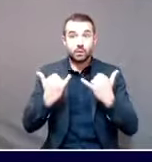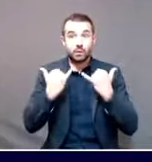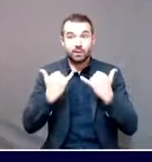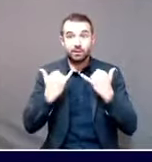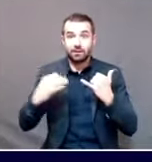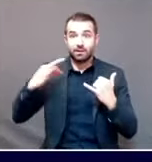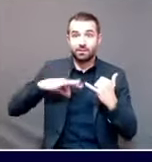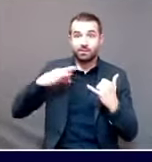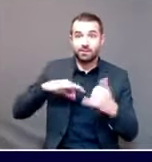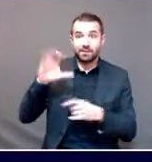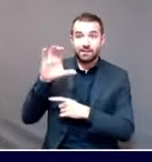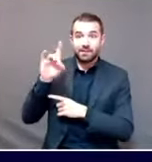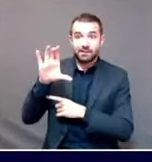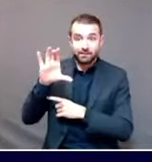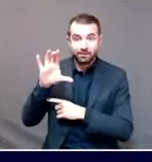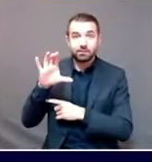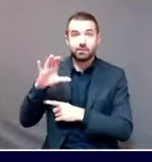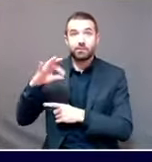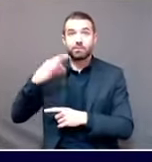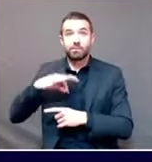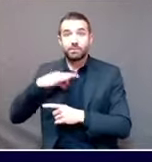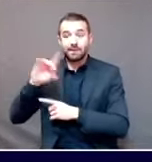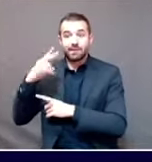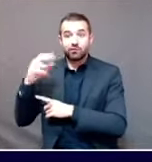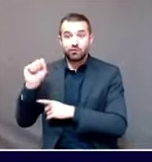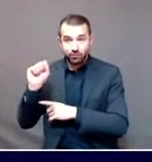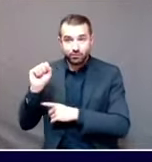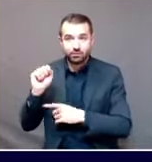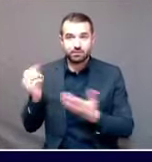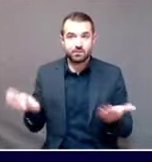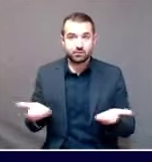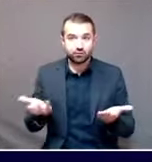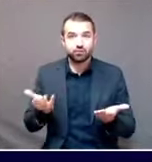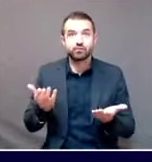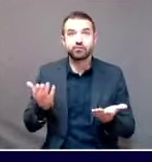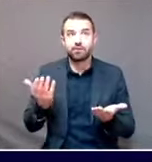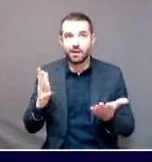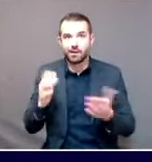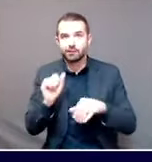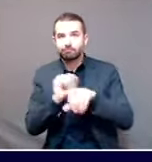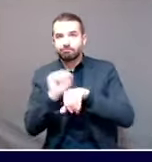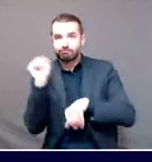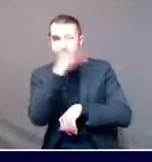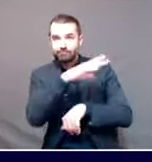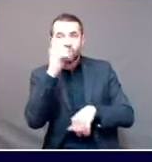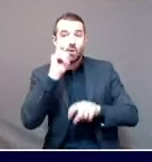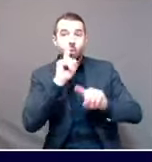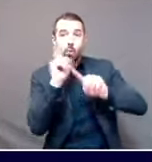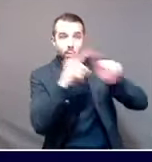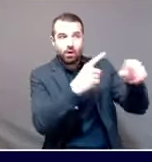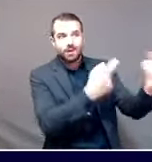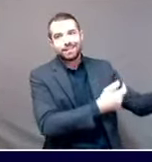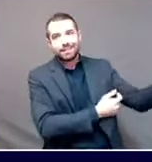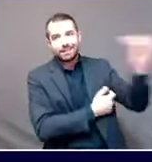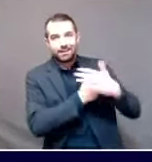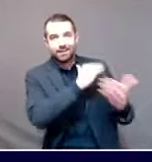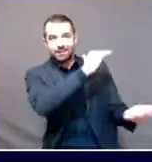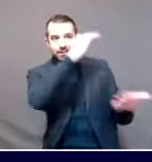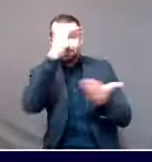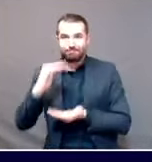DHHS have placed our first order of vaccines. We have placed an order for 12